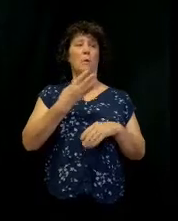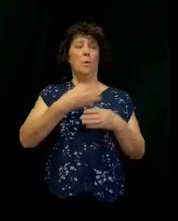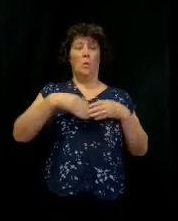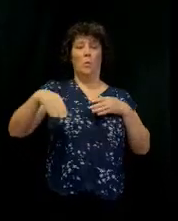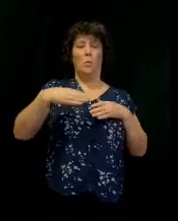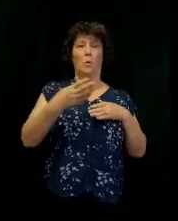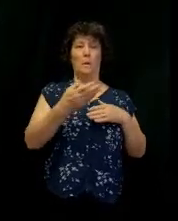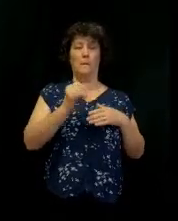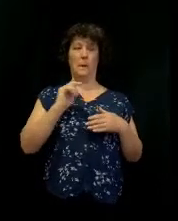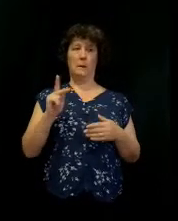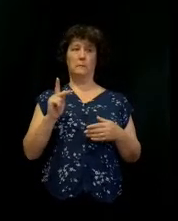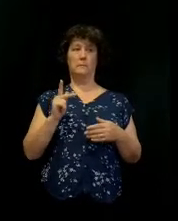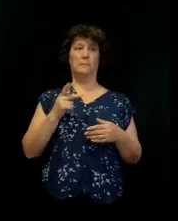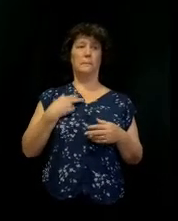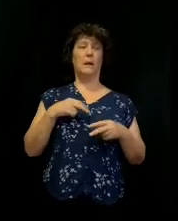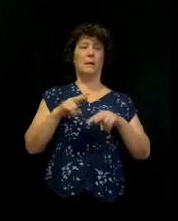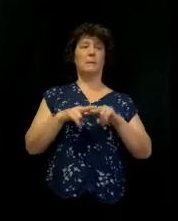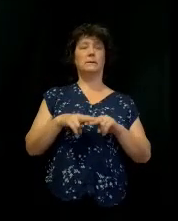This is the place I would sit.